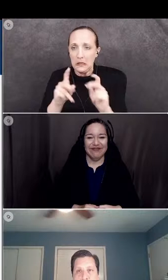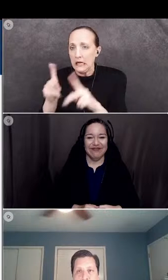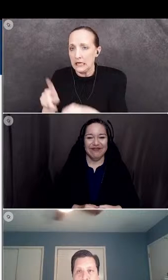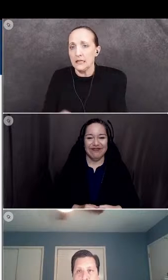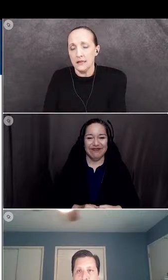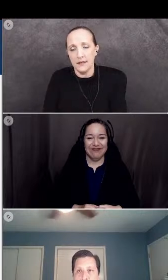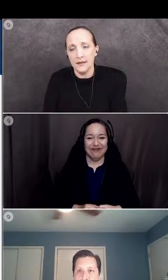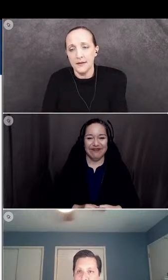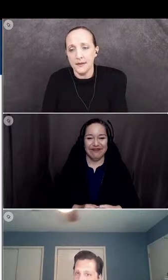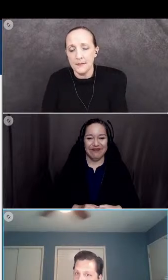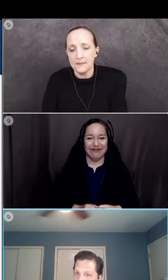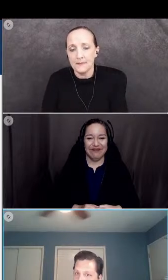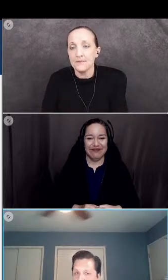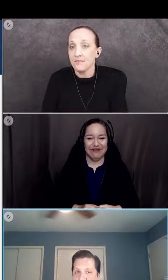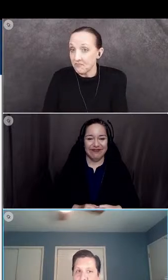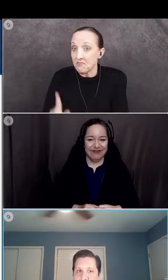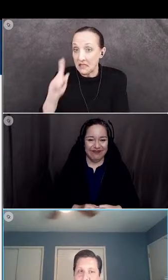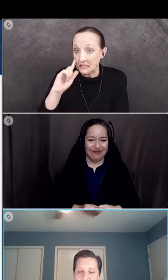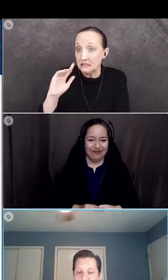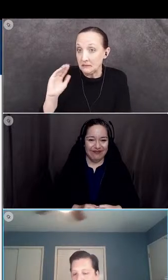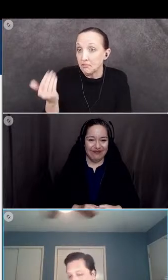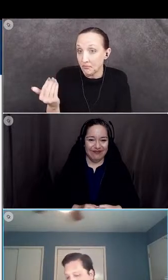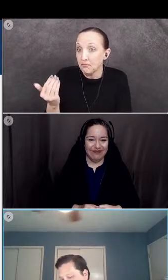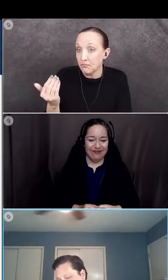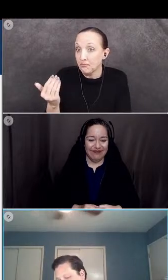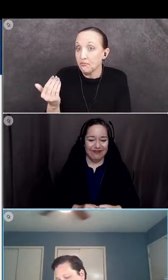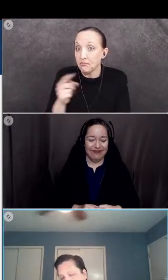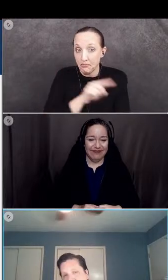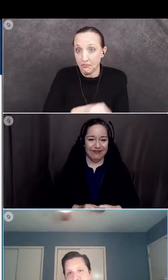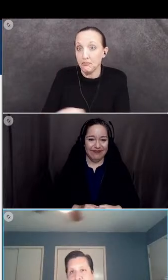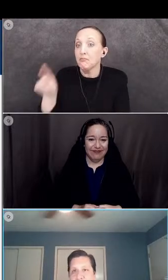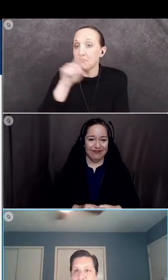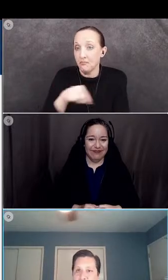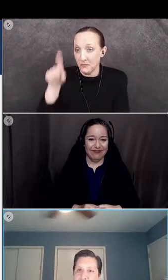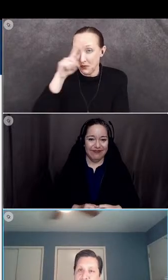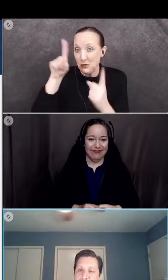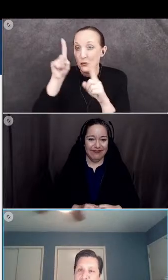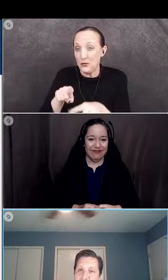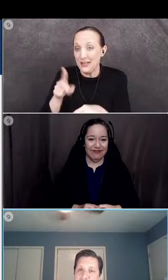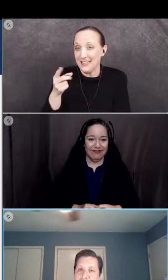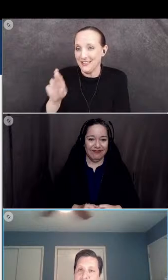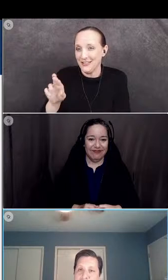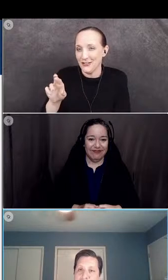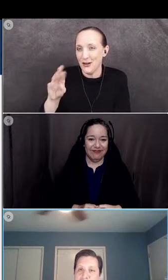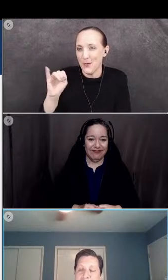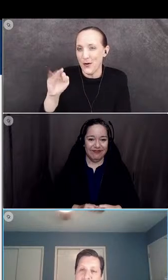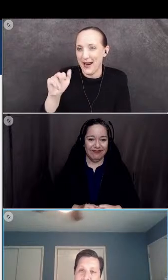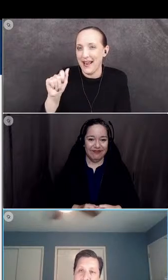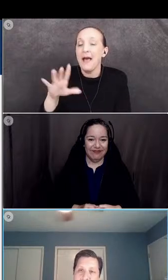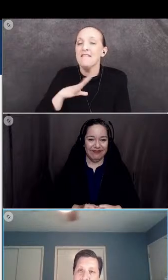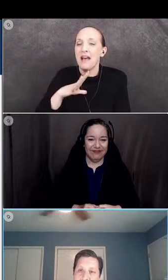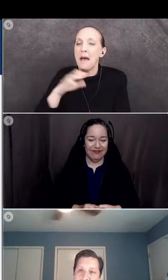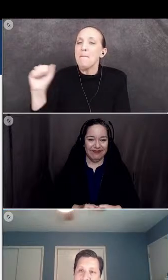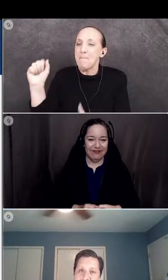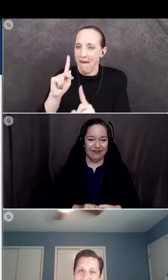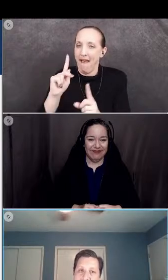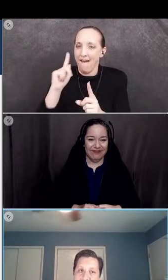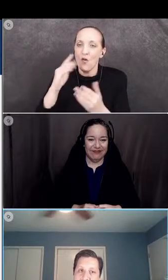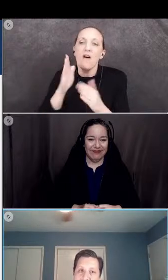uh yep sounds like uh that's uh that's a green light dr miranda so let's go ahead and bring that back at a future meeting